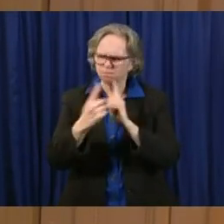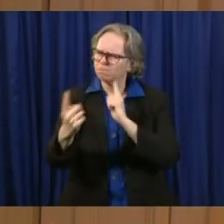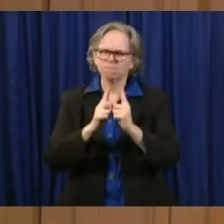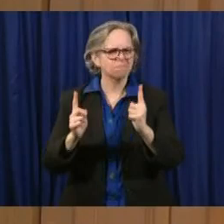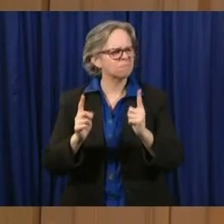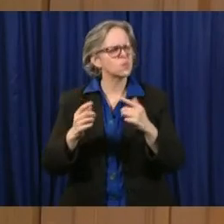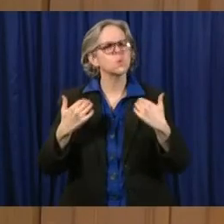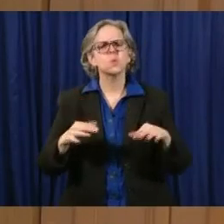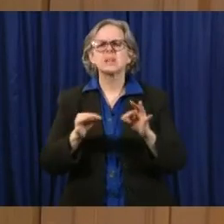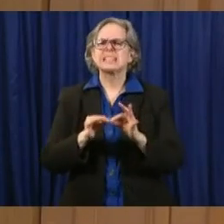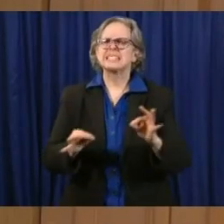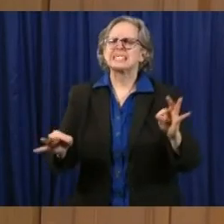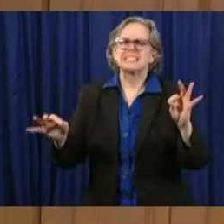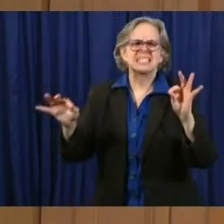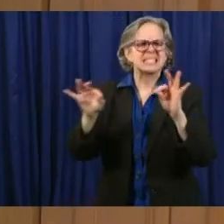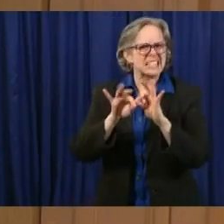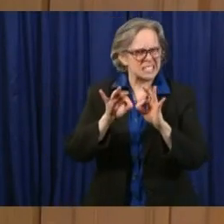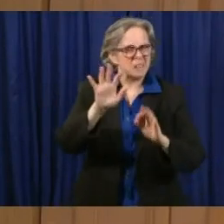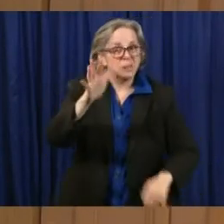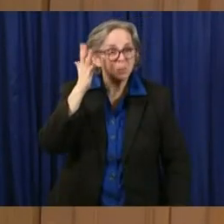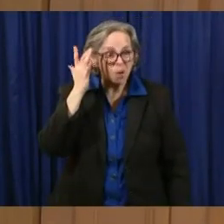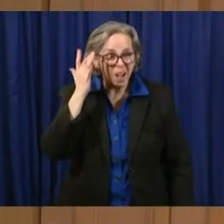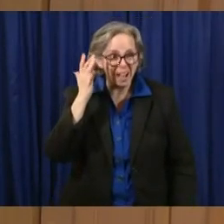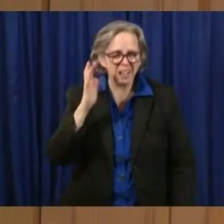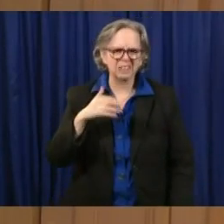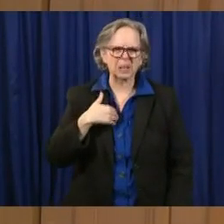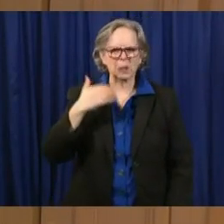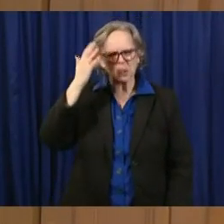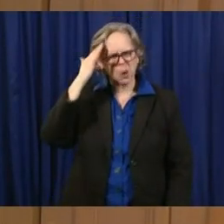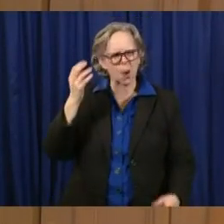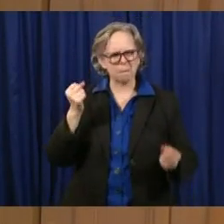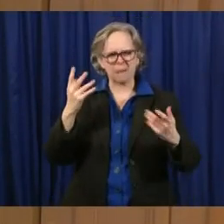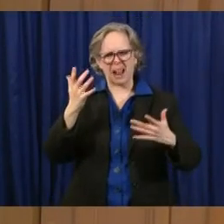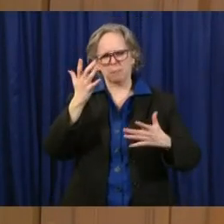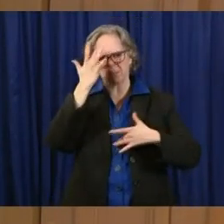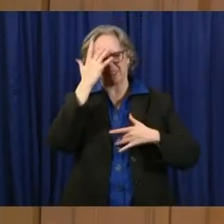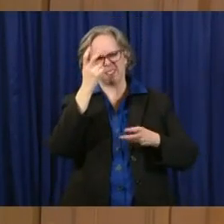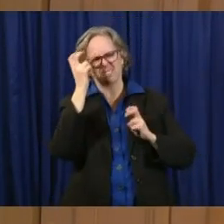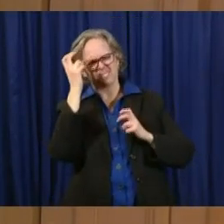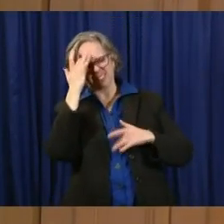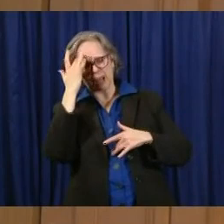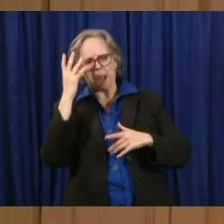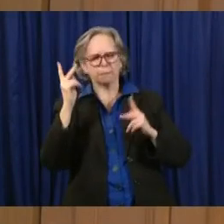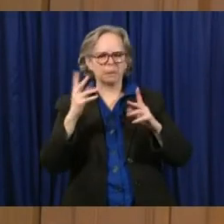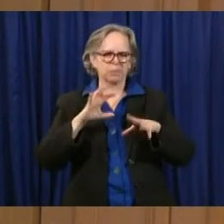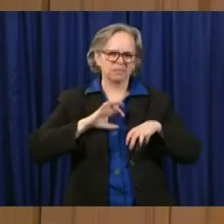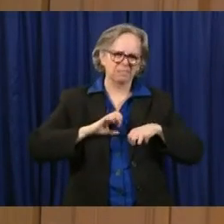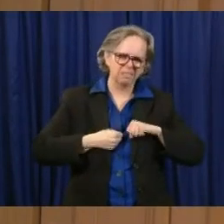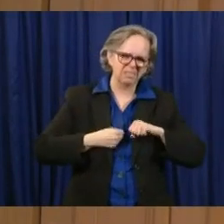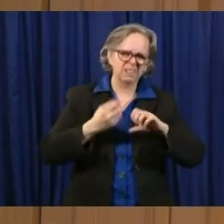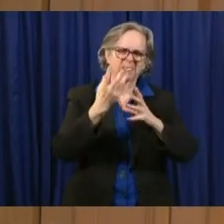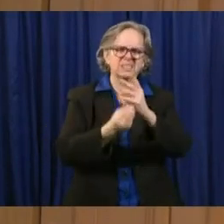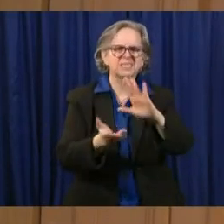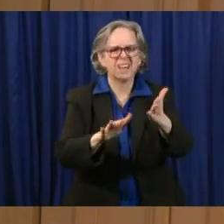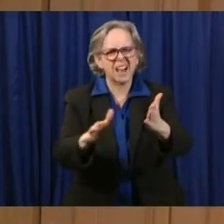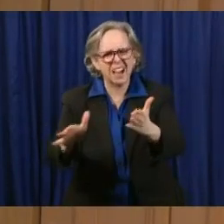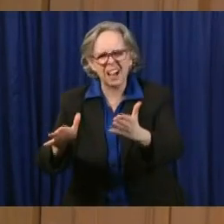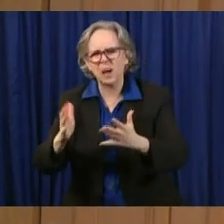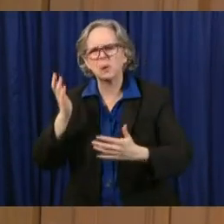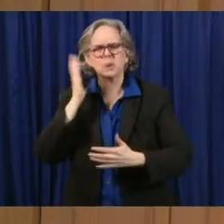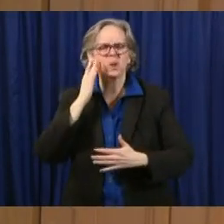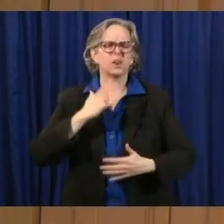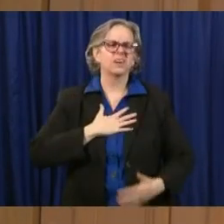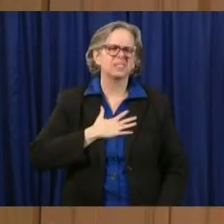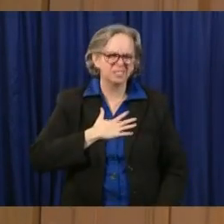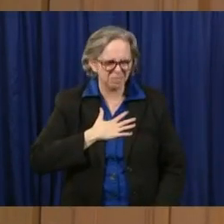there are a lot of losses and there's a lot of sickness going on. And so I just want to acknowledge that these are still really tough times